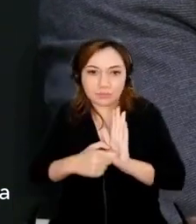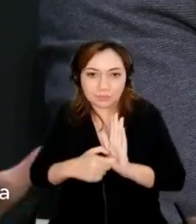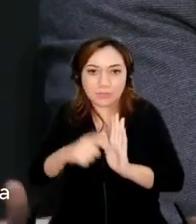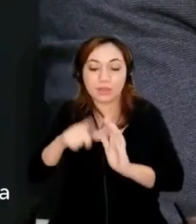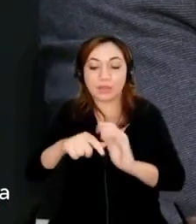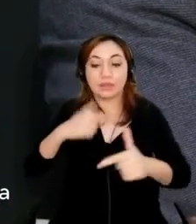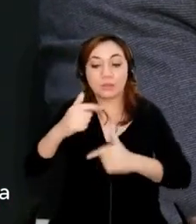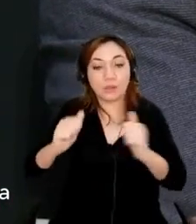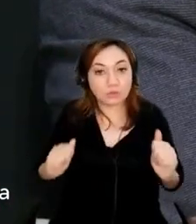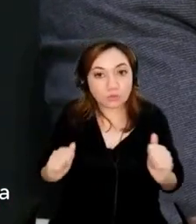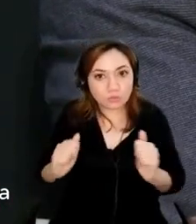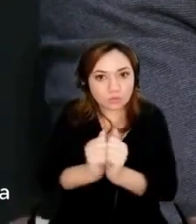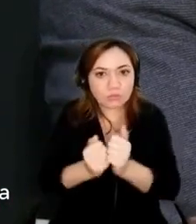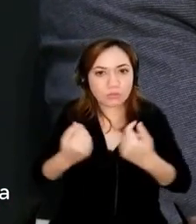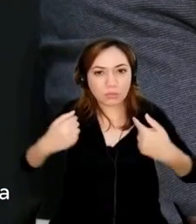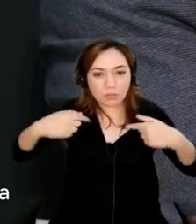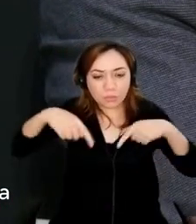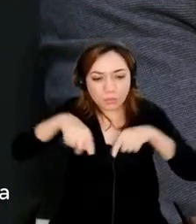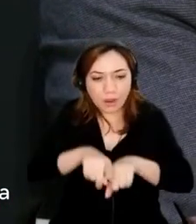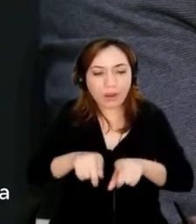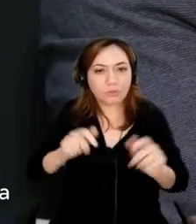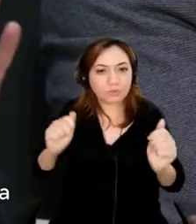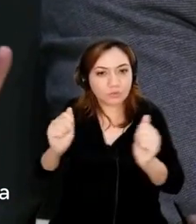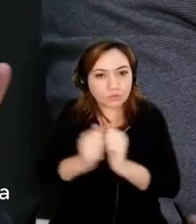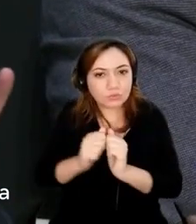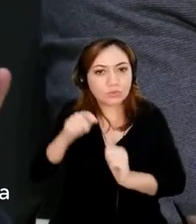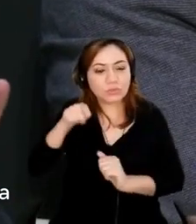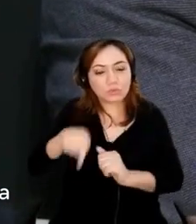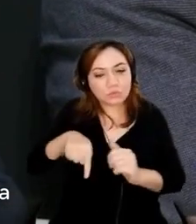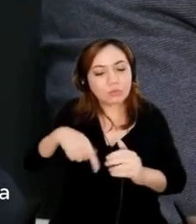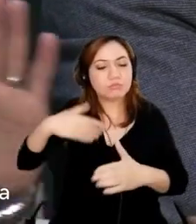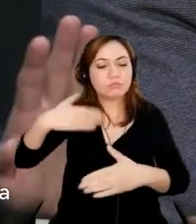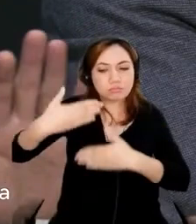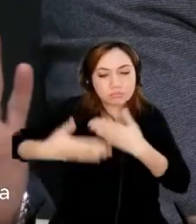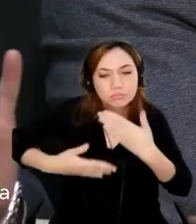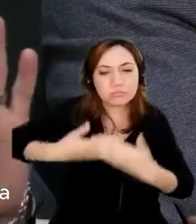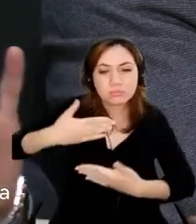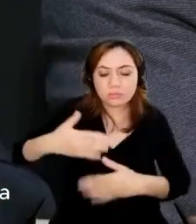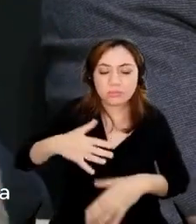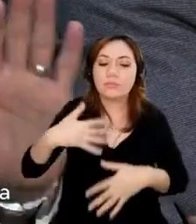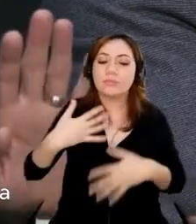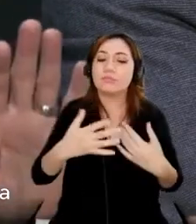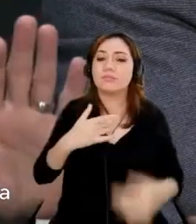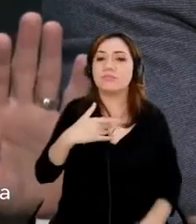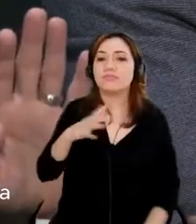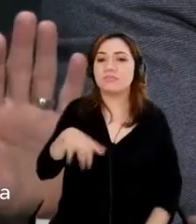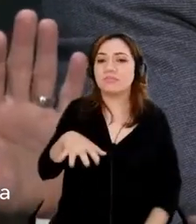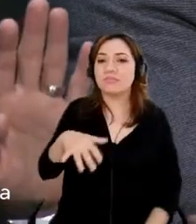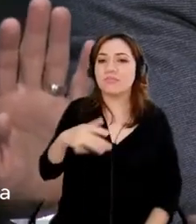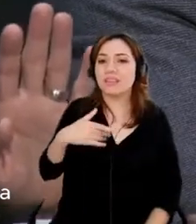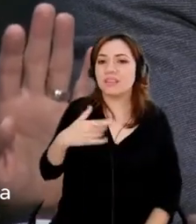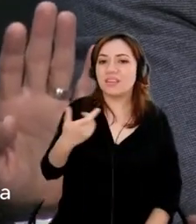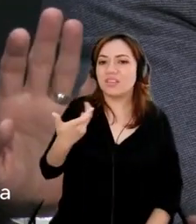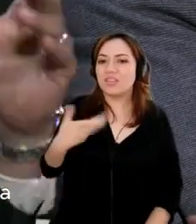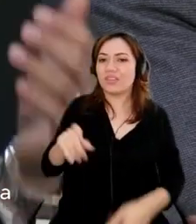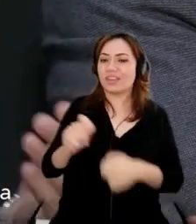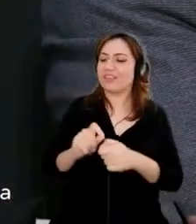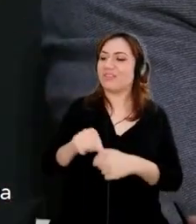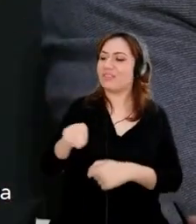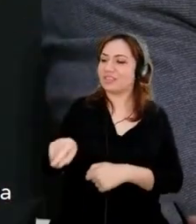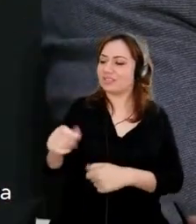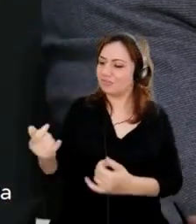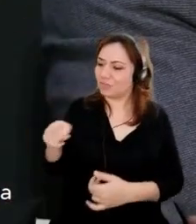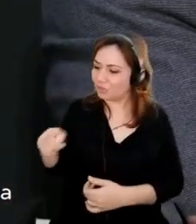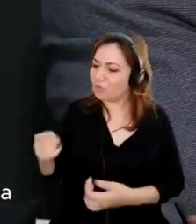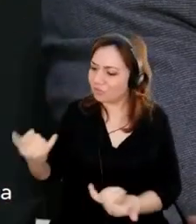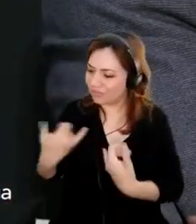the agent to the point where they're going to say, no, I don't want to do that. Let's allow the agent to make those decisions. I